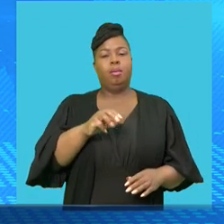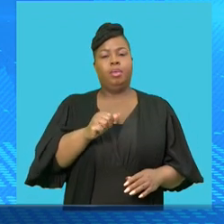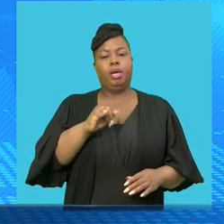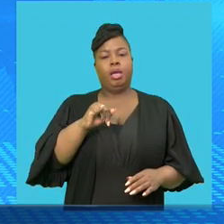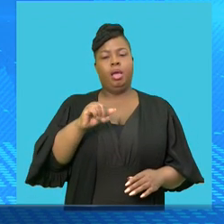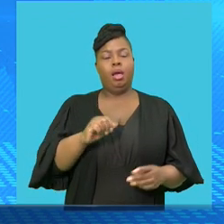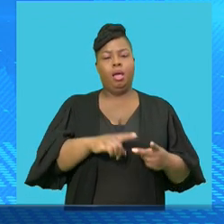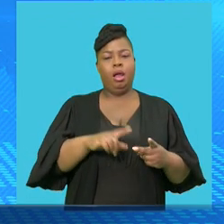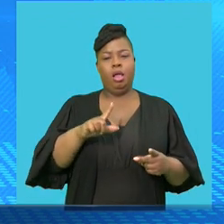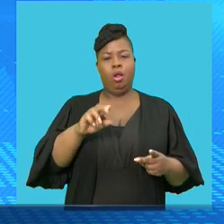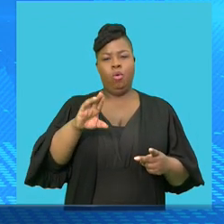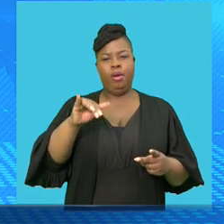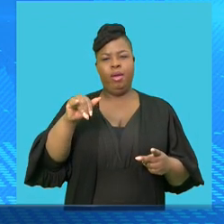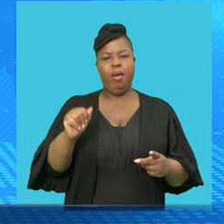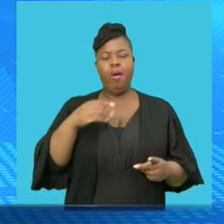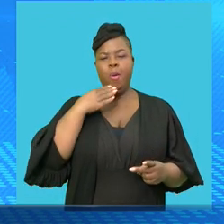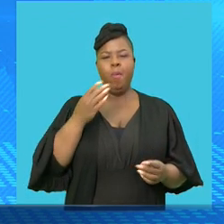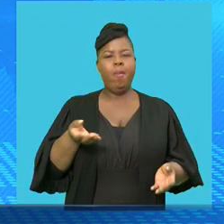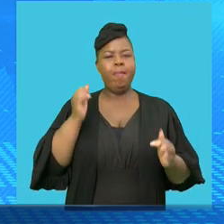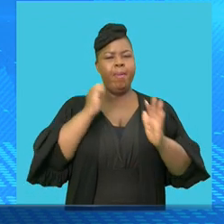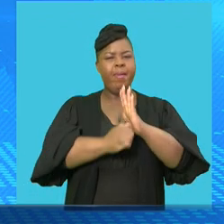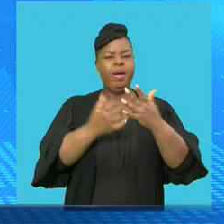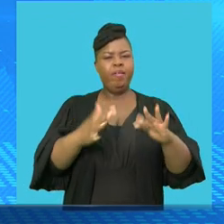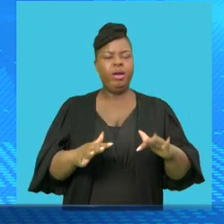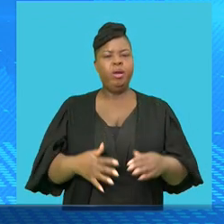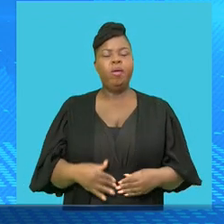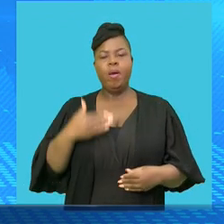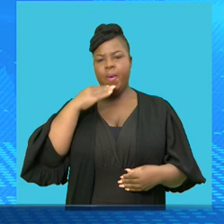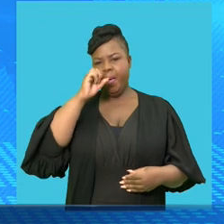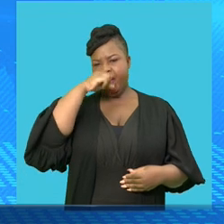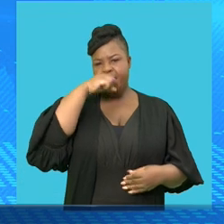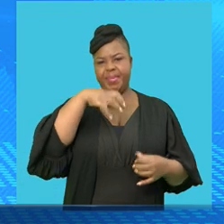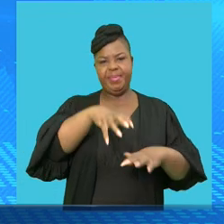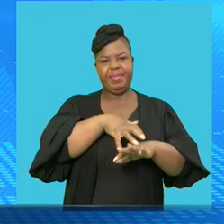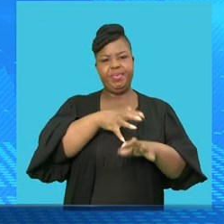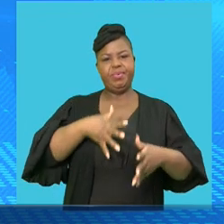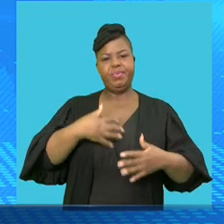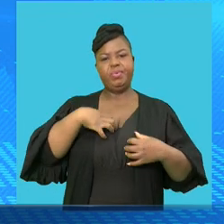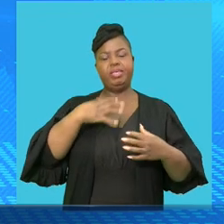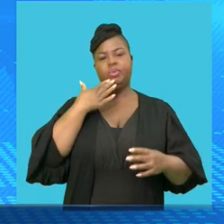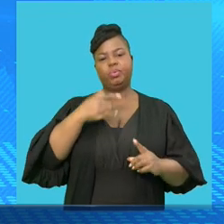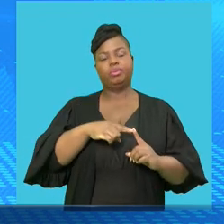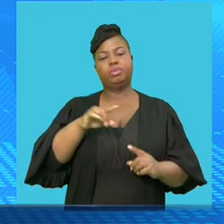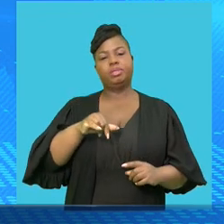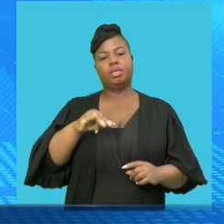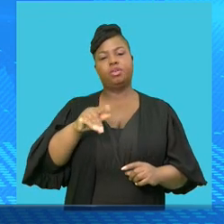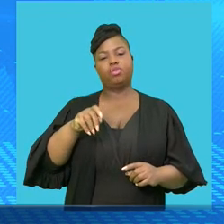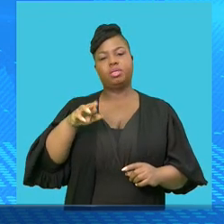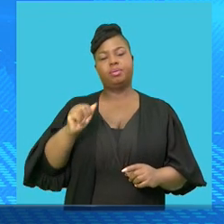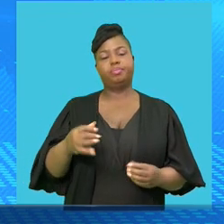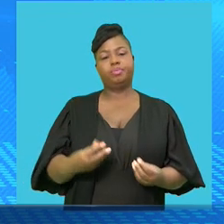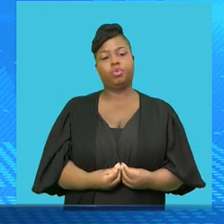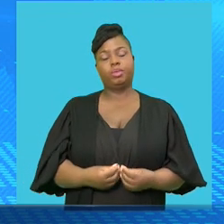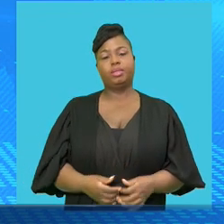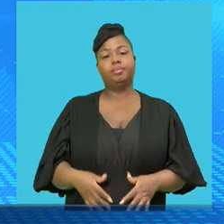and Lushandrovu, who were allegedly murdered in cold blood by pig farm owner Zakaria Yohannes Olufier, together with